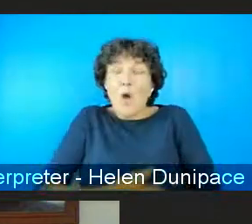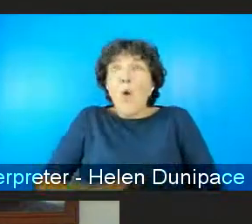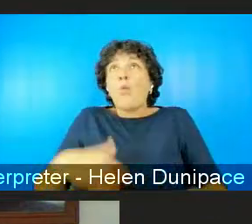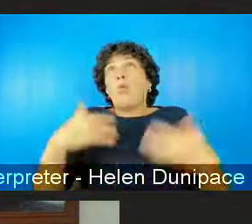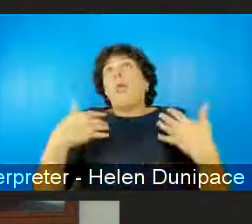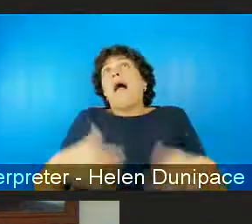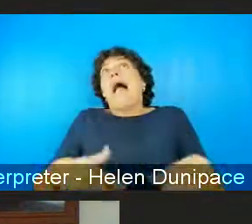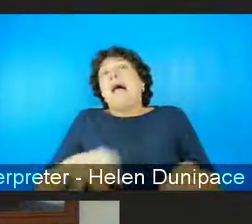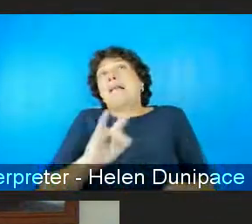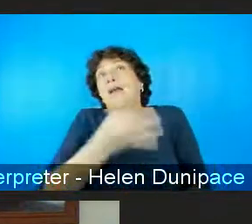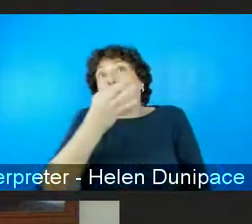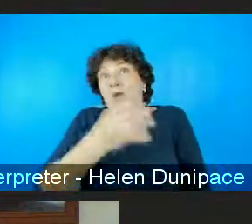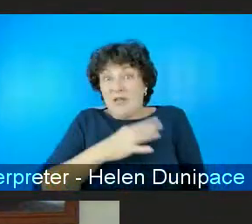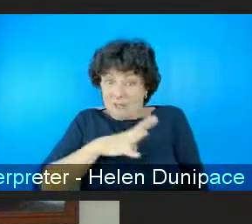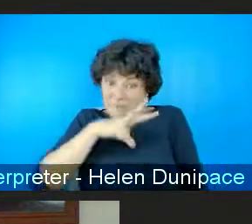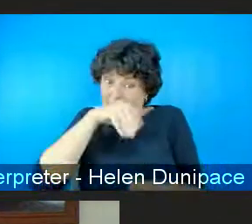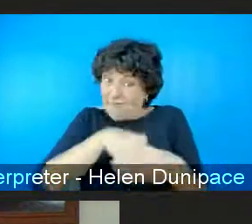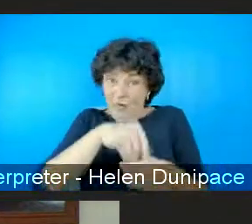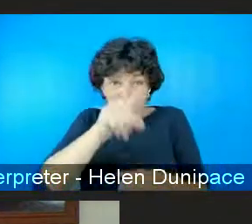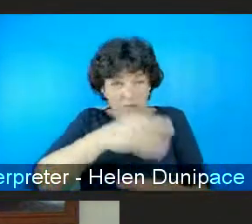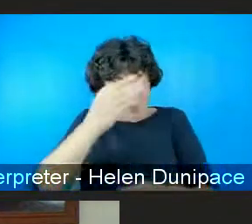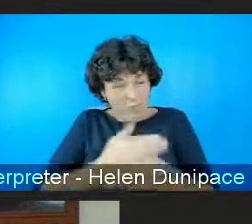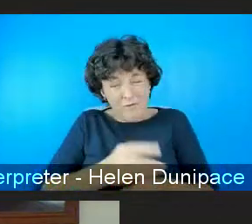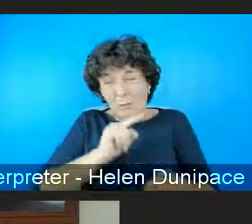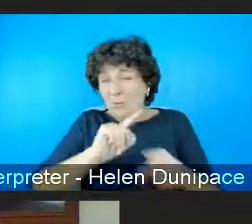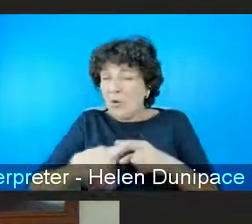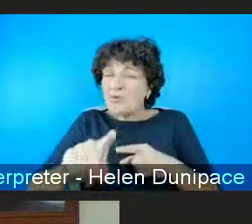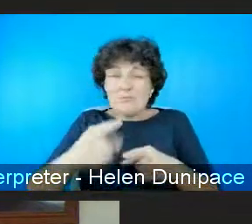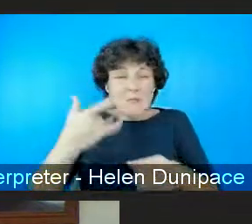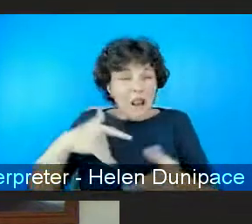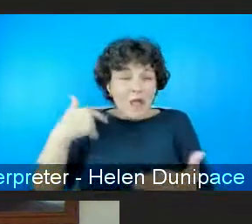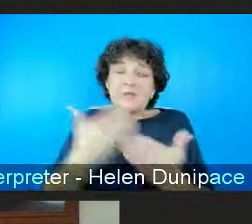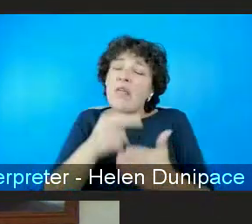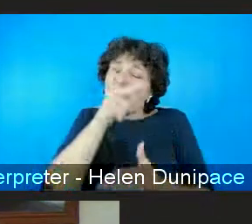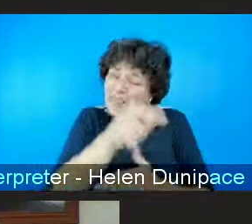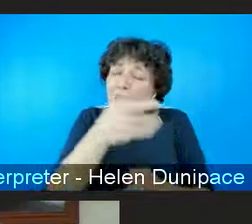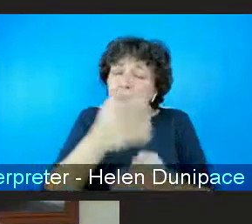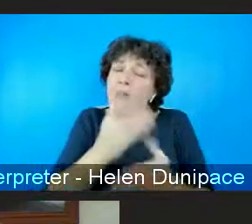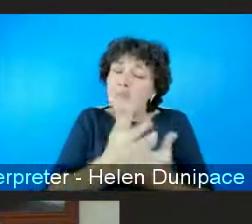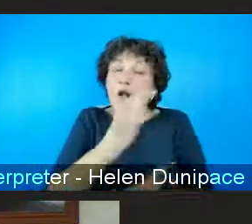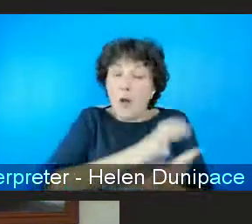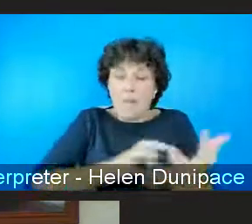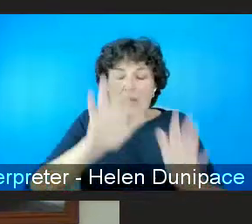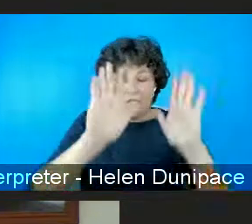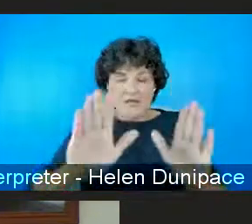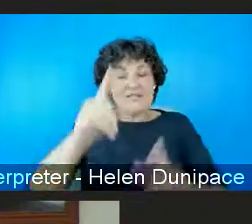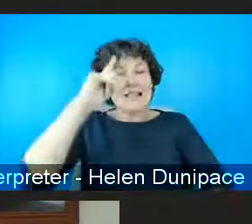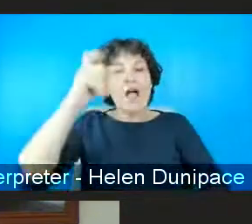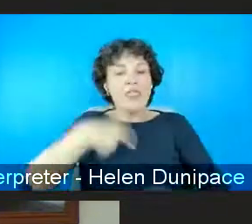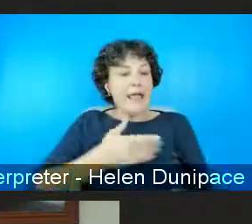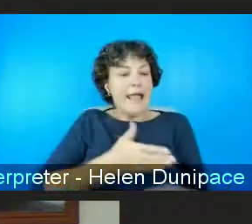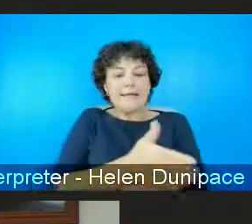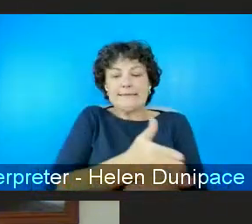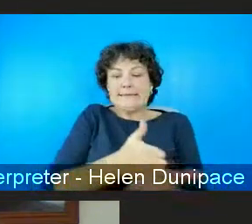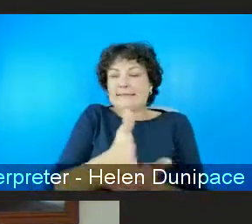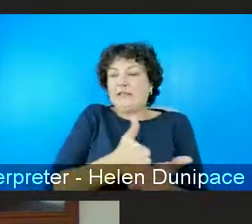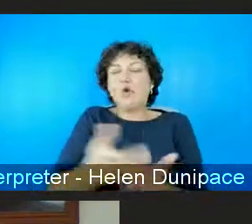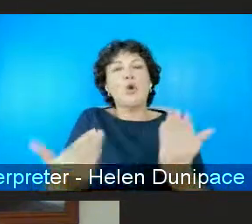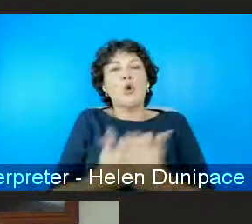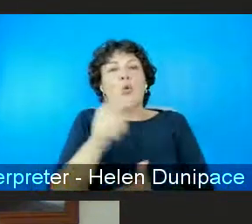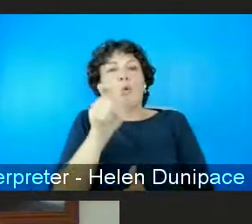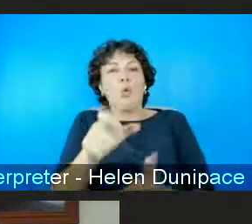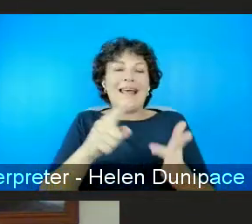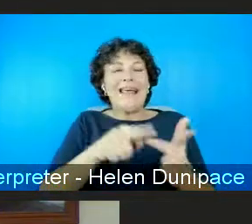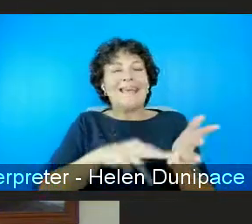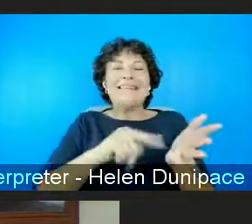um and it's quite a complex piece of work because if we take intersectionality which is the buzzword of the